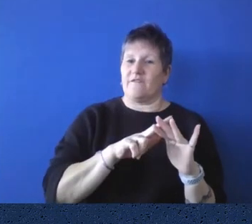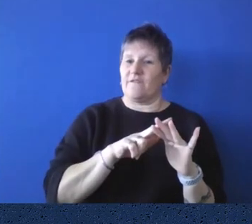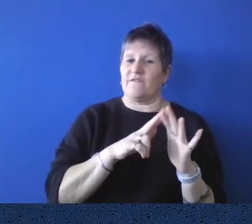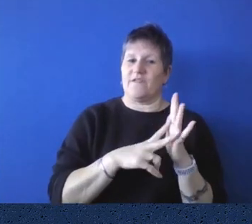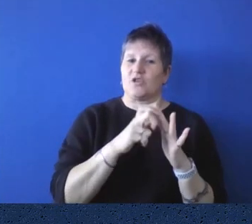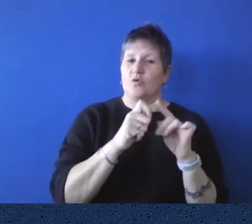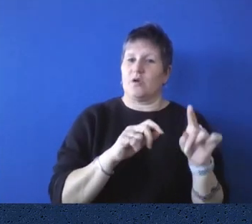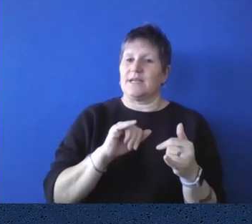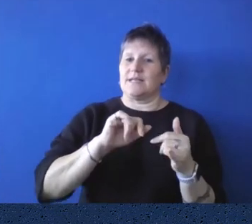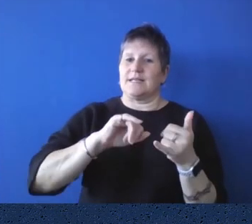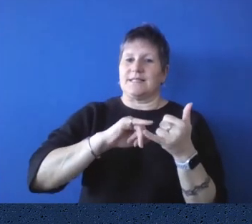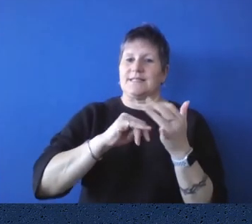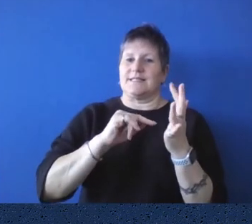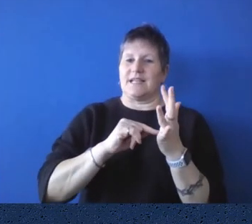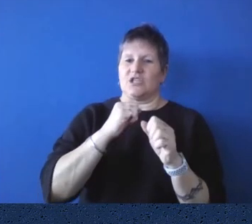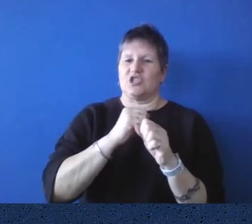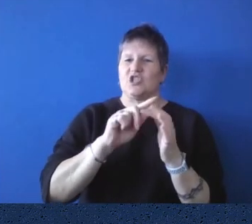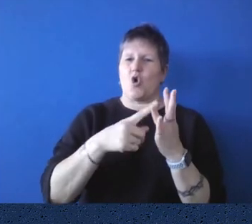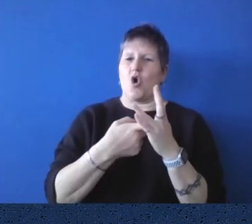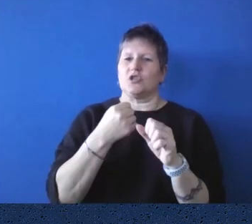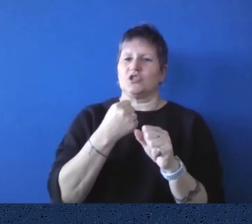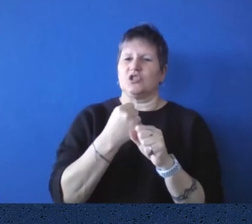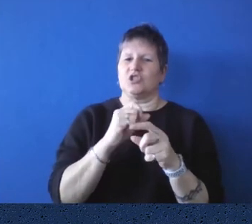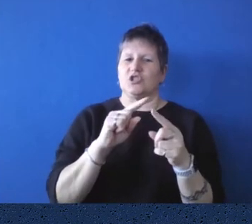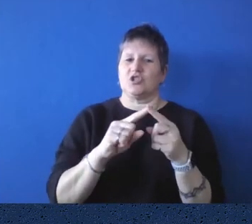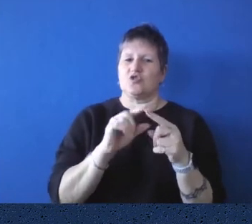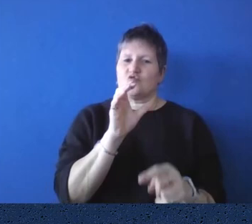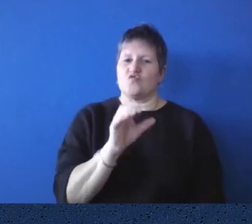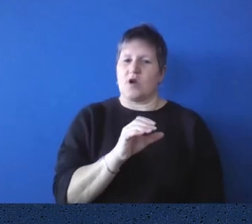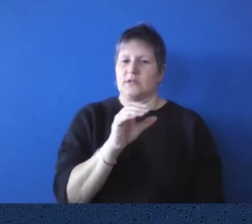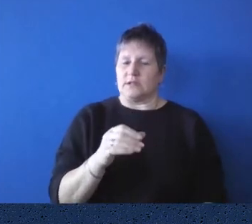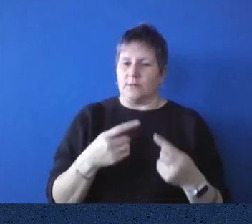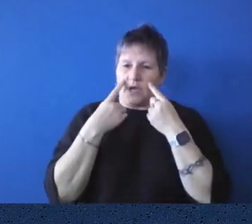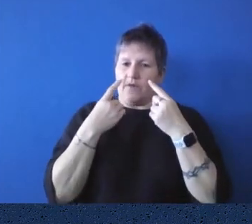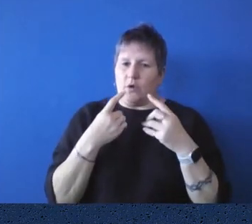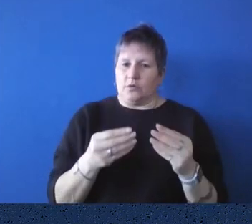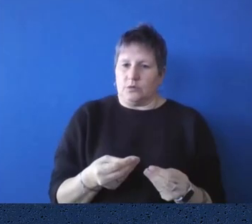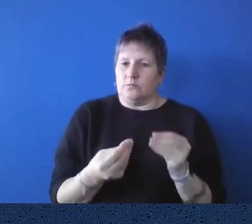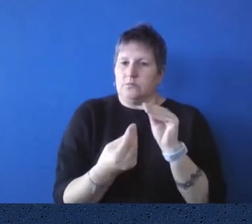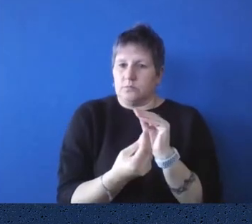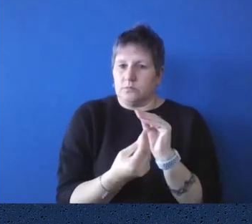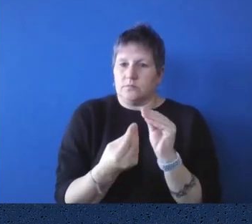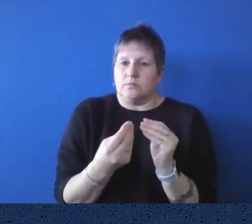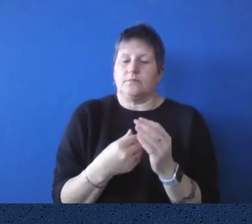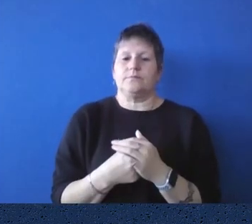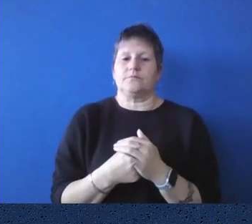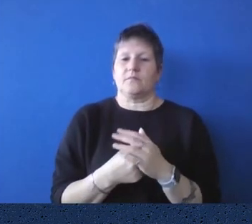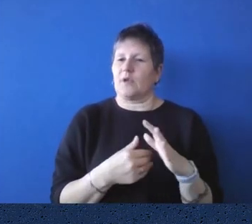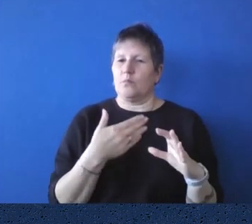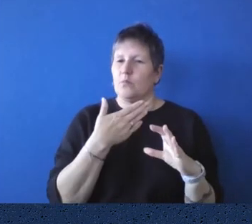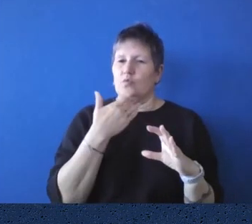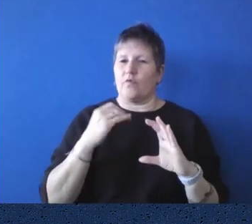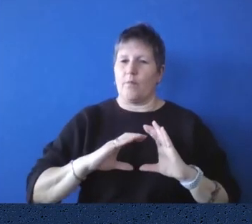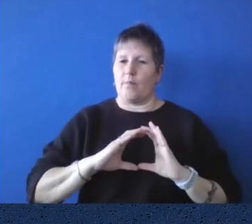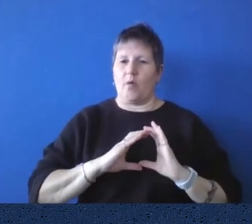excuse me, I just have to be careful in handling this. Um, it's beautiful metal that he would have worn and he was